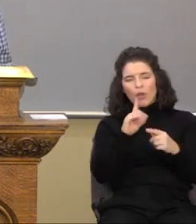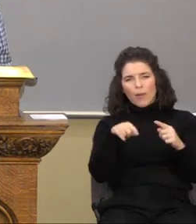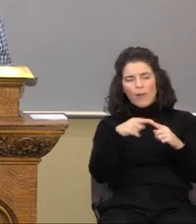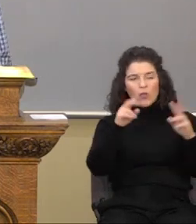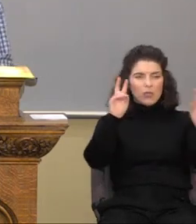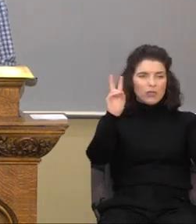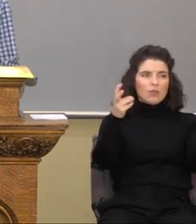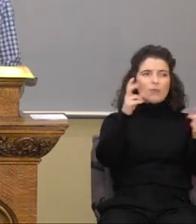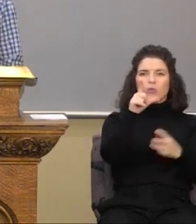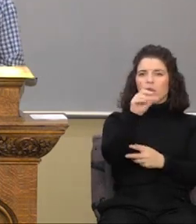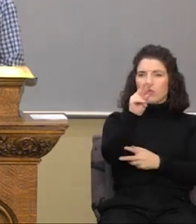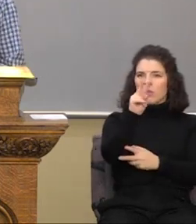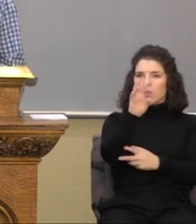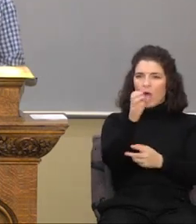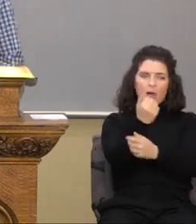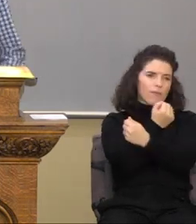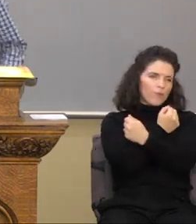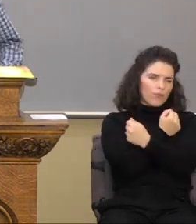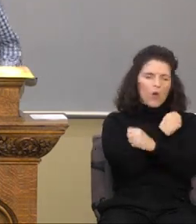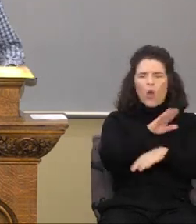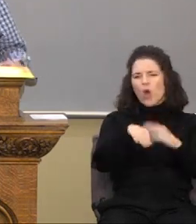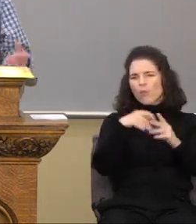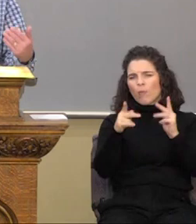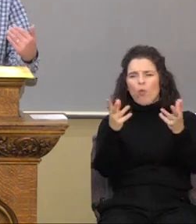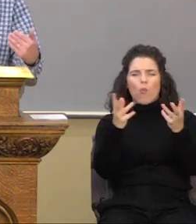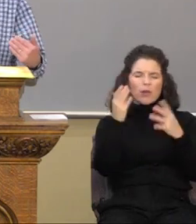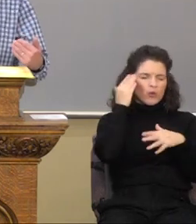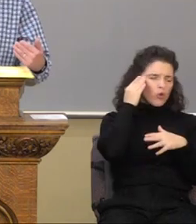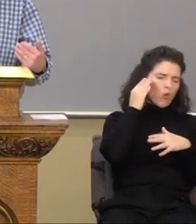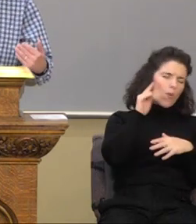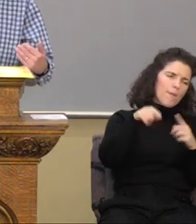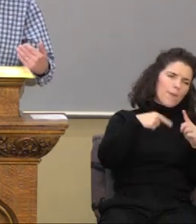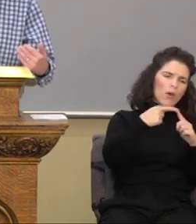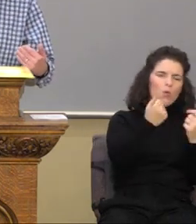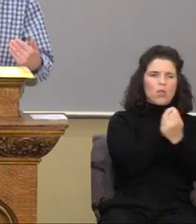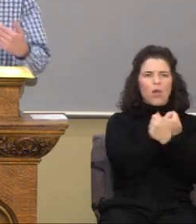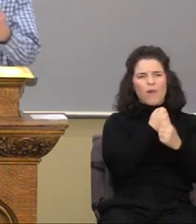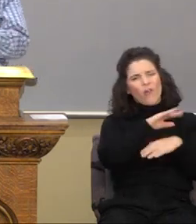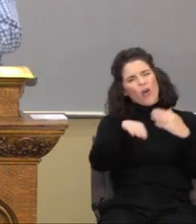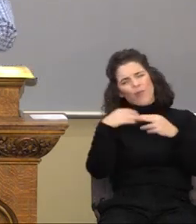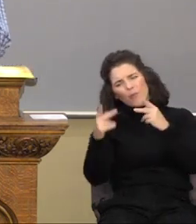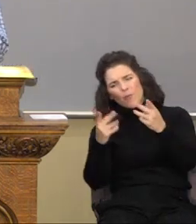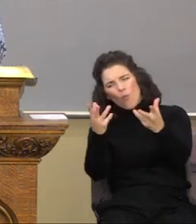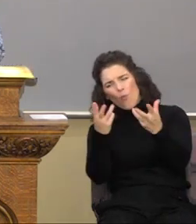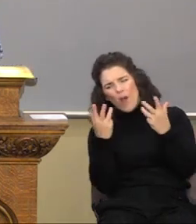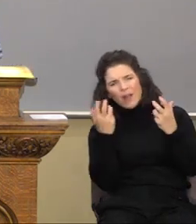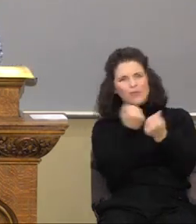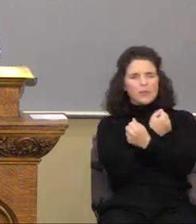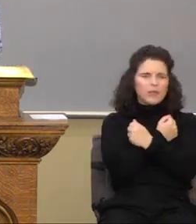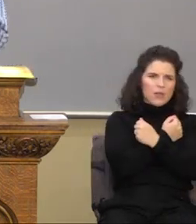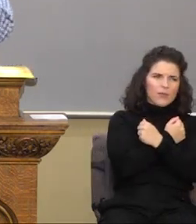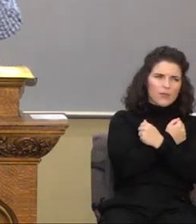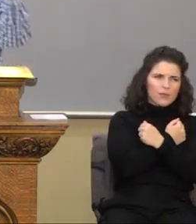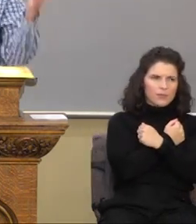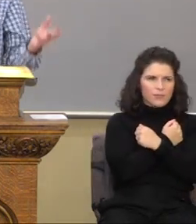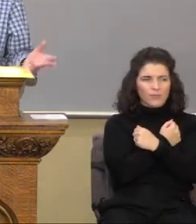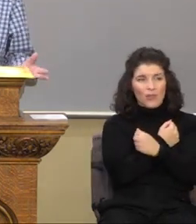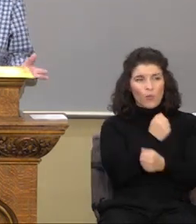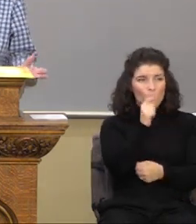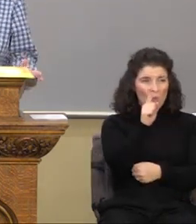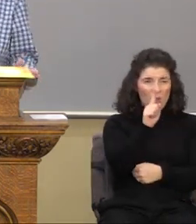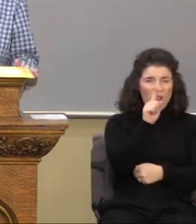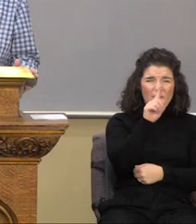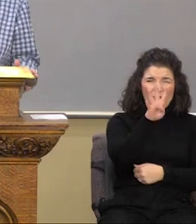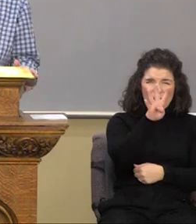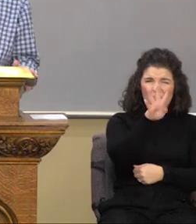of love. Everybody wants to know about love. Everybody wants to be loved. That that is one reason why there are one hundred and forty